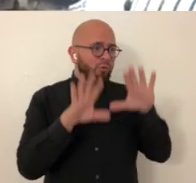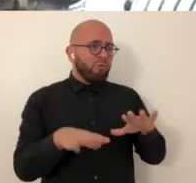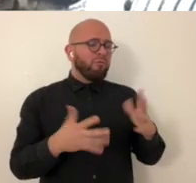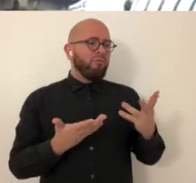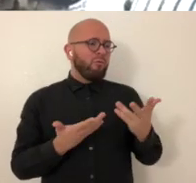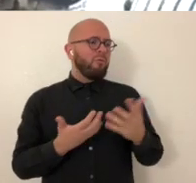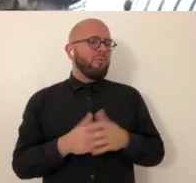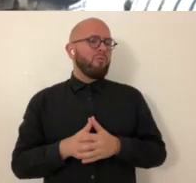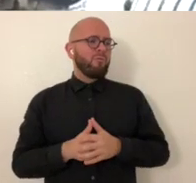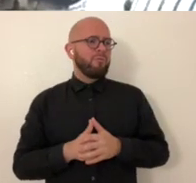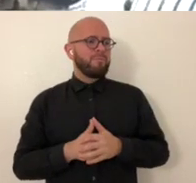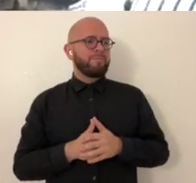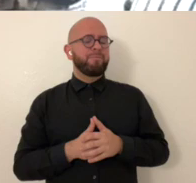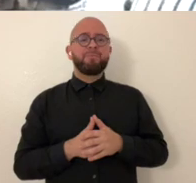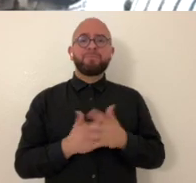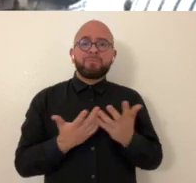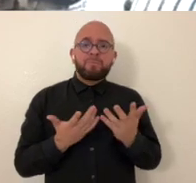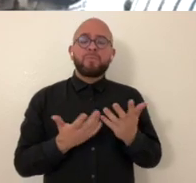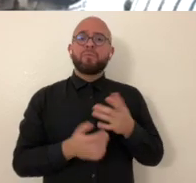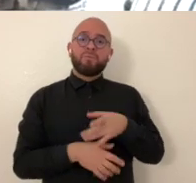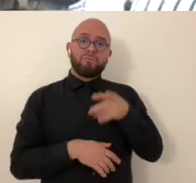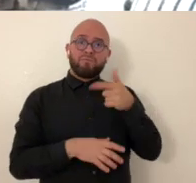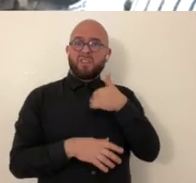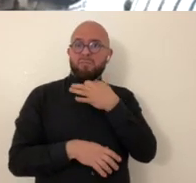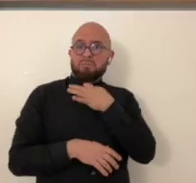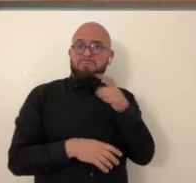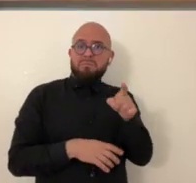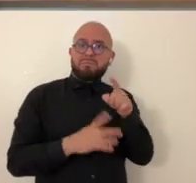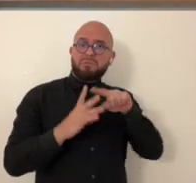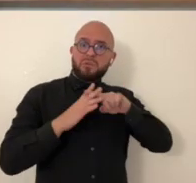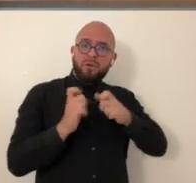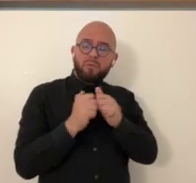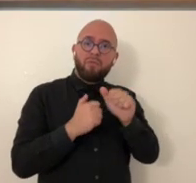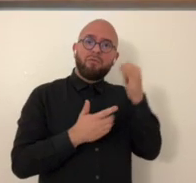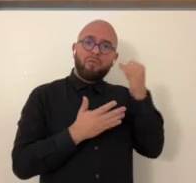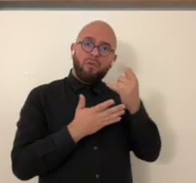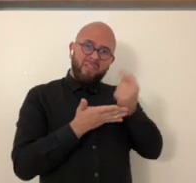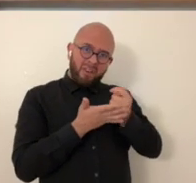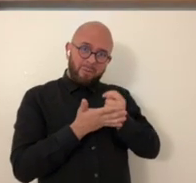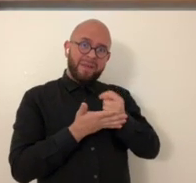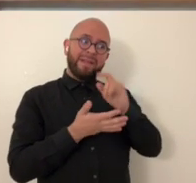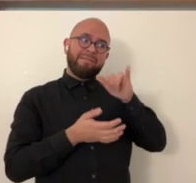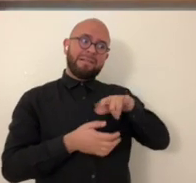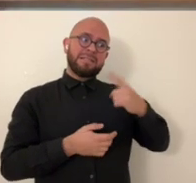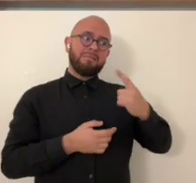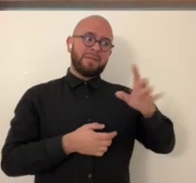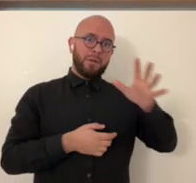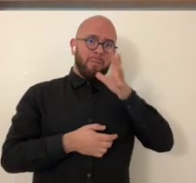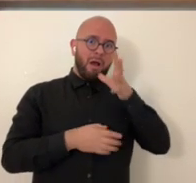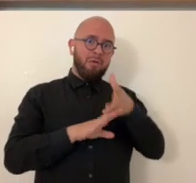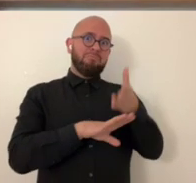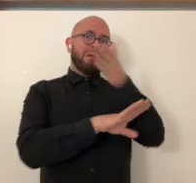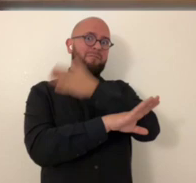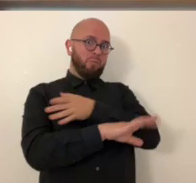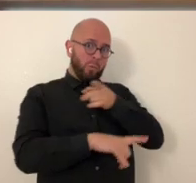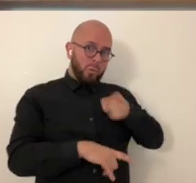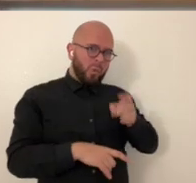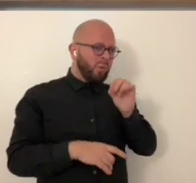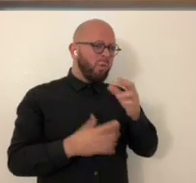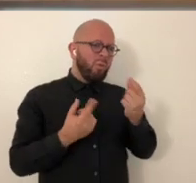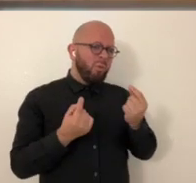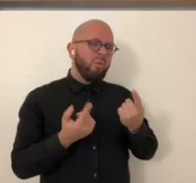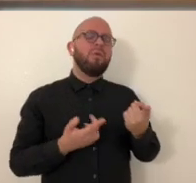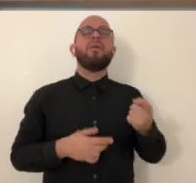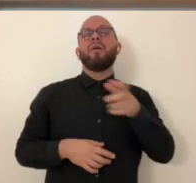i've always really relied on art to that extent that's really wonderful uh what did you get started